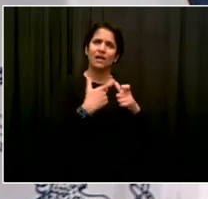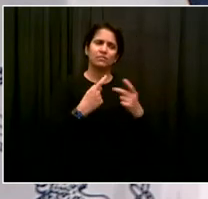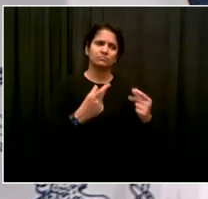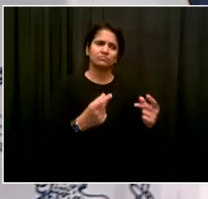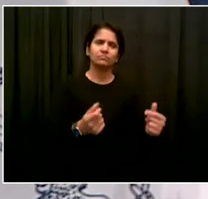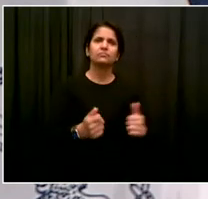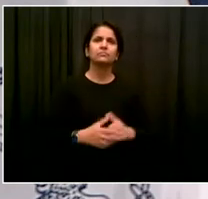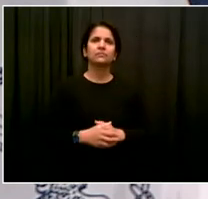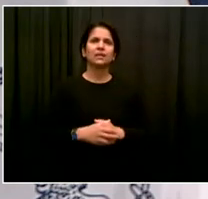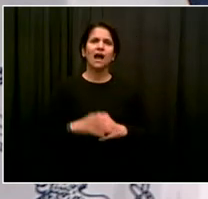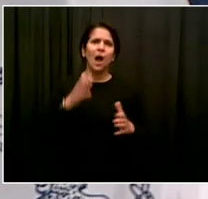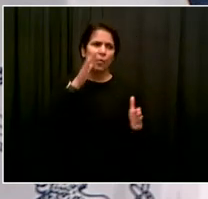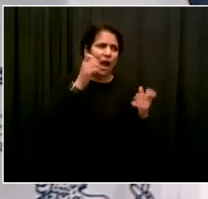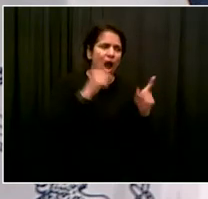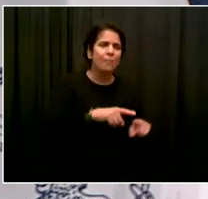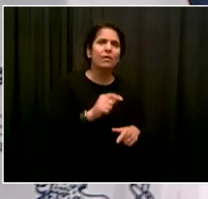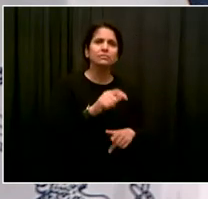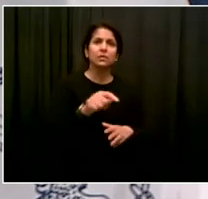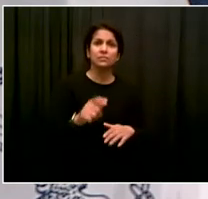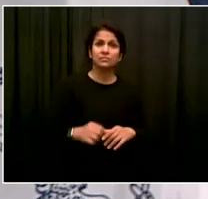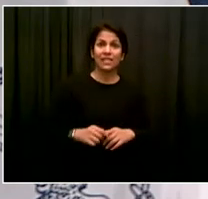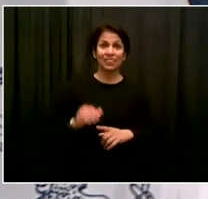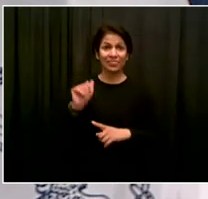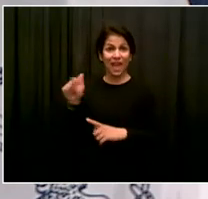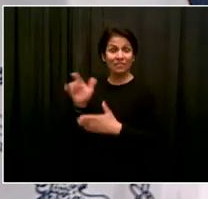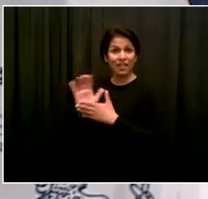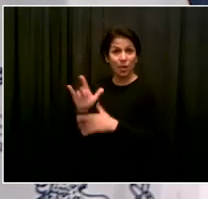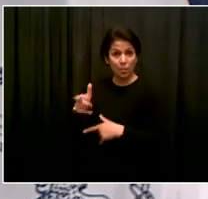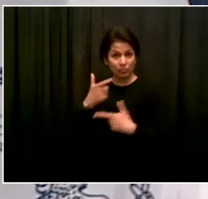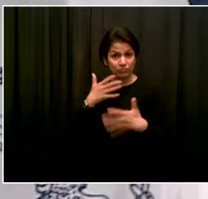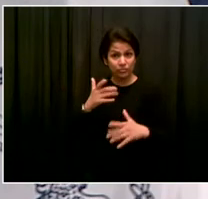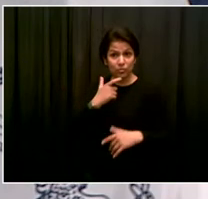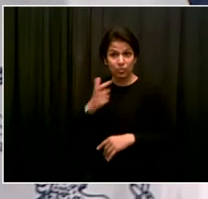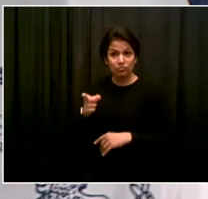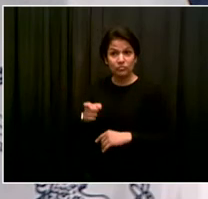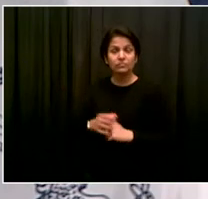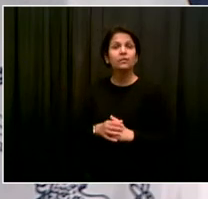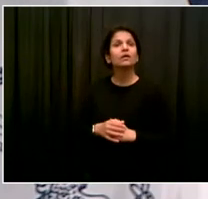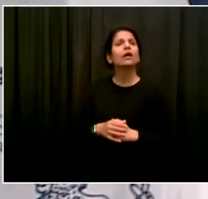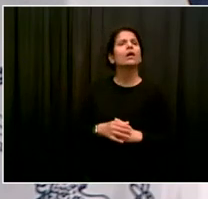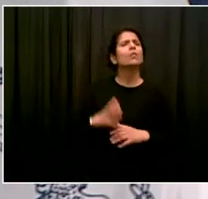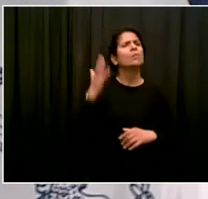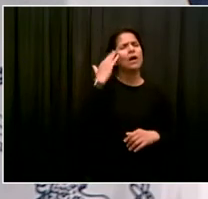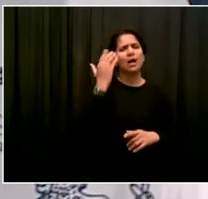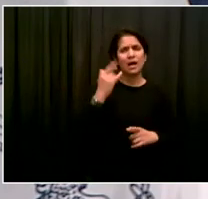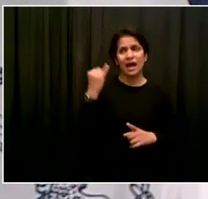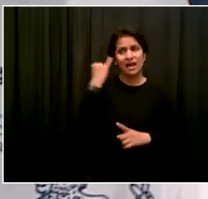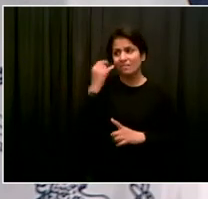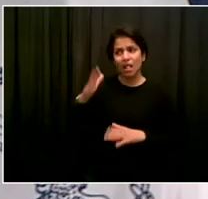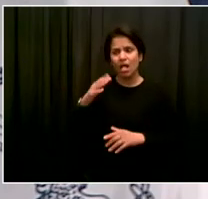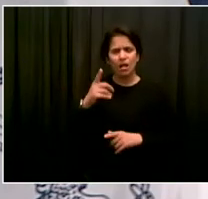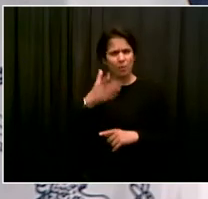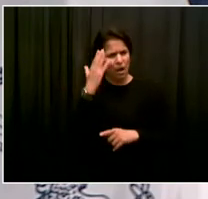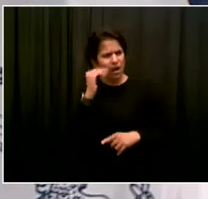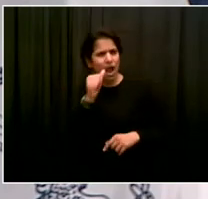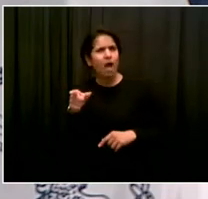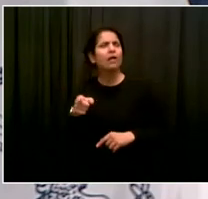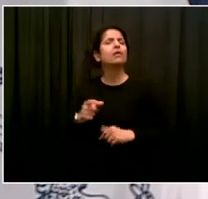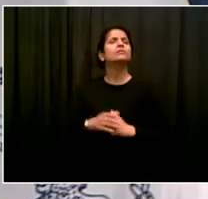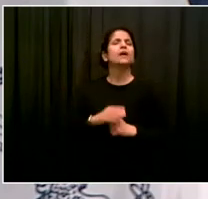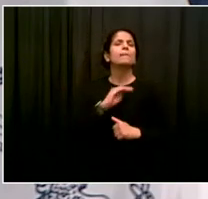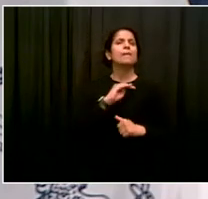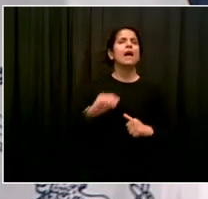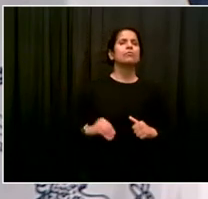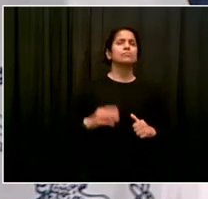not? I believe I saw some of the video. I don't think I saw all of it, but I'll double check that. But again,